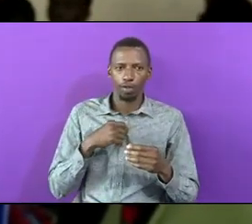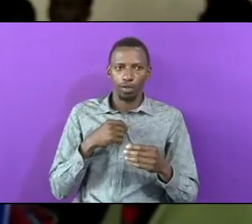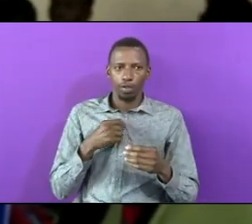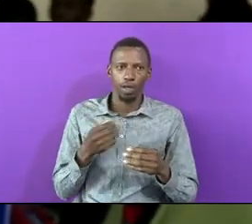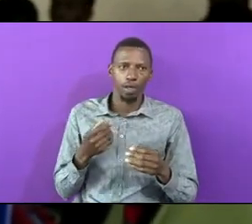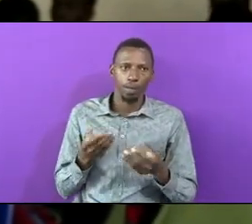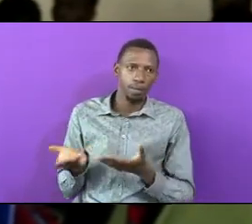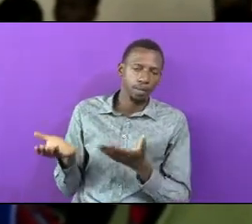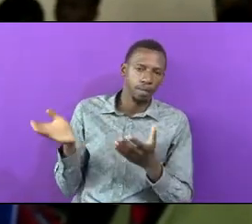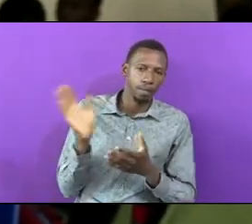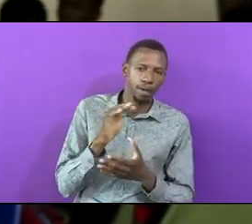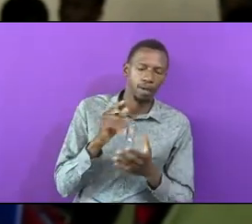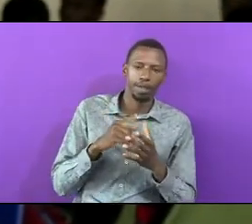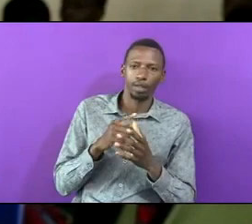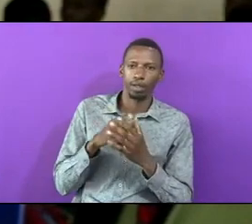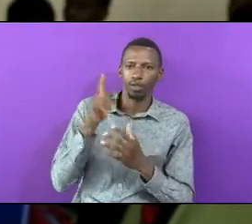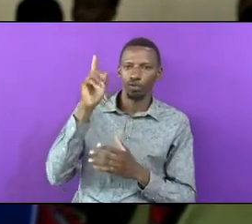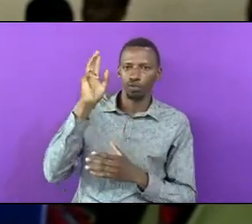Be My God